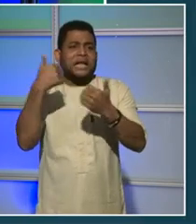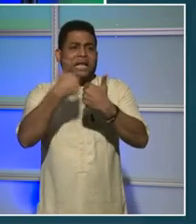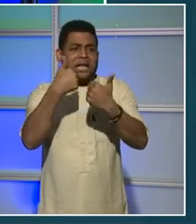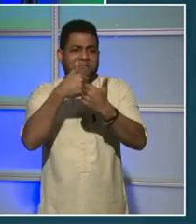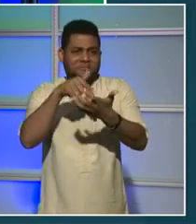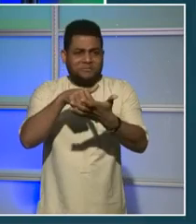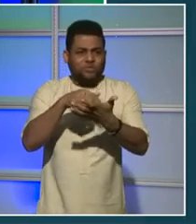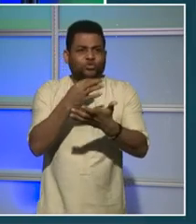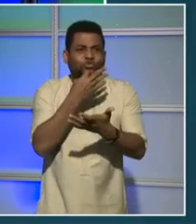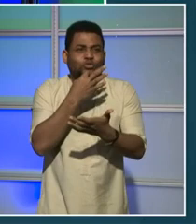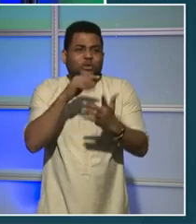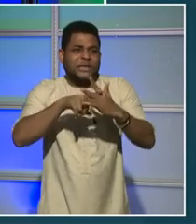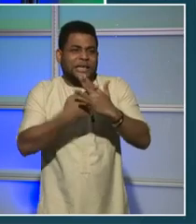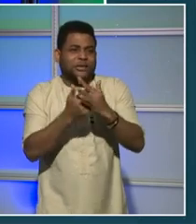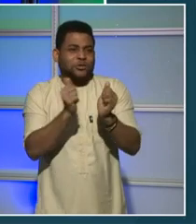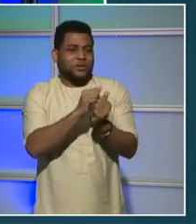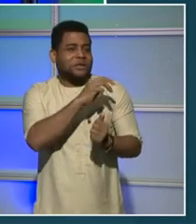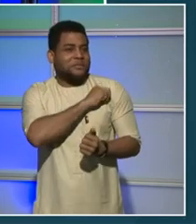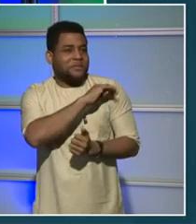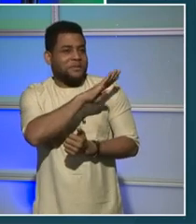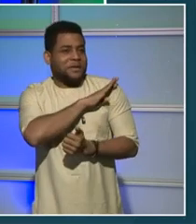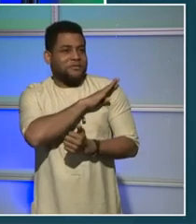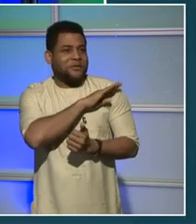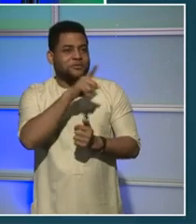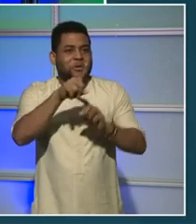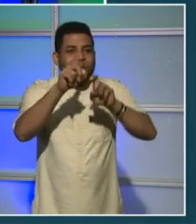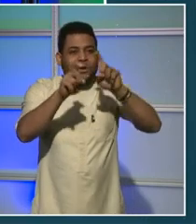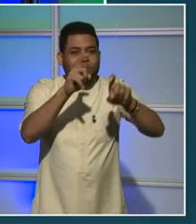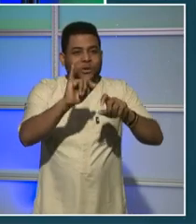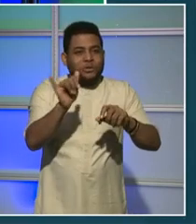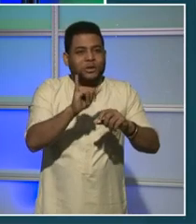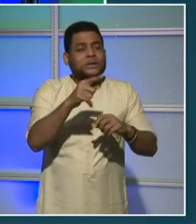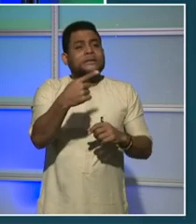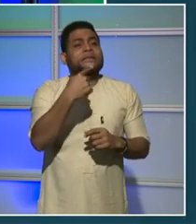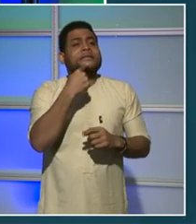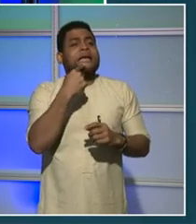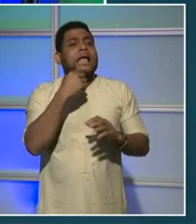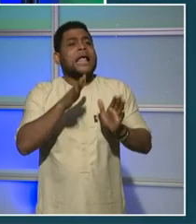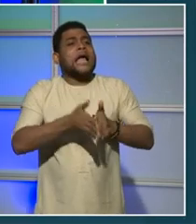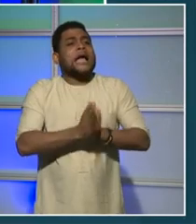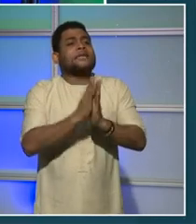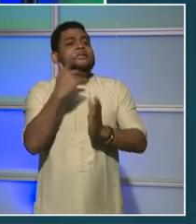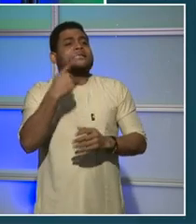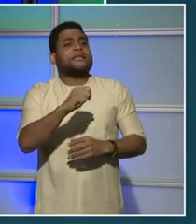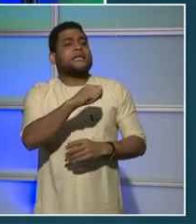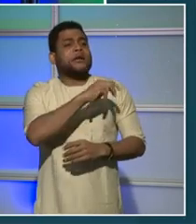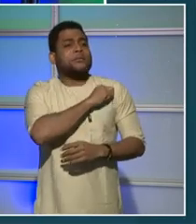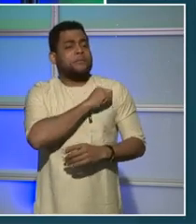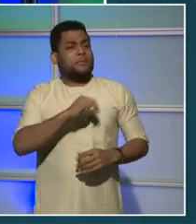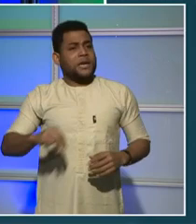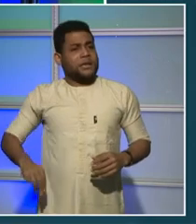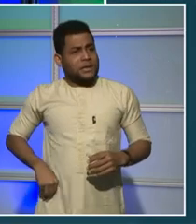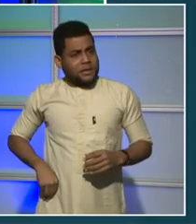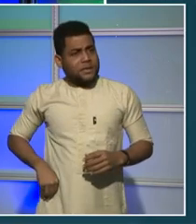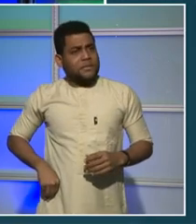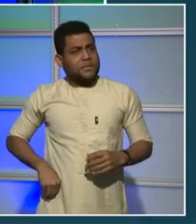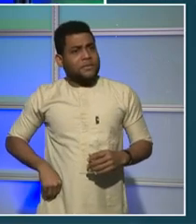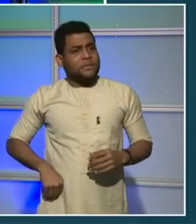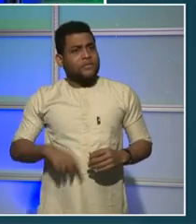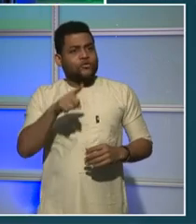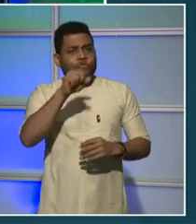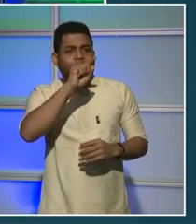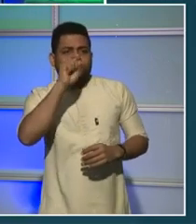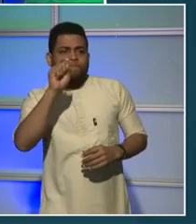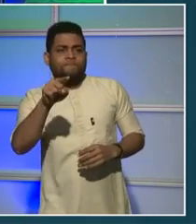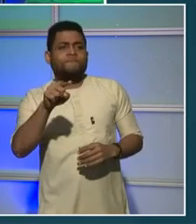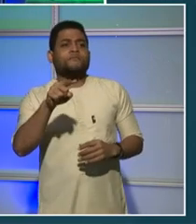screen, budget.dc.gov, you can click the Ask the Mayor button on the page. We advise you to lower your stream, so that we can hear you when we pat you